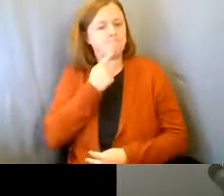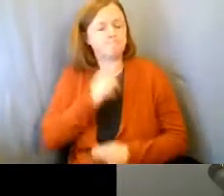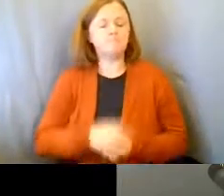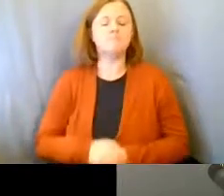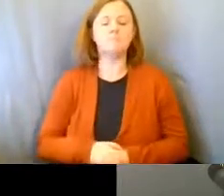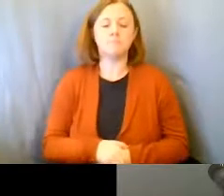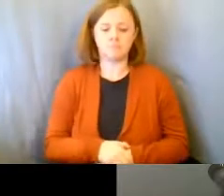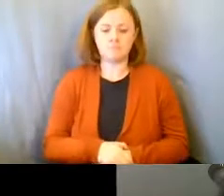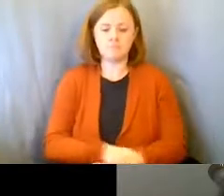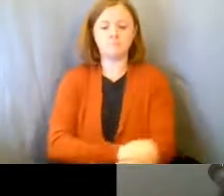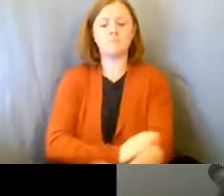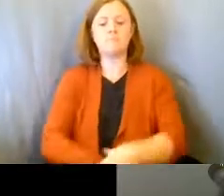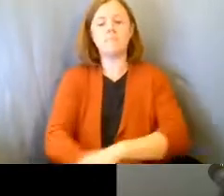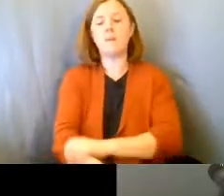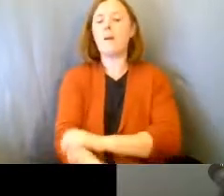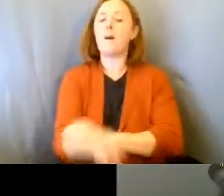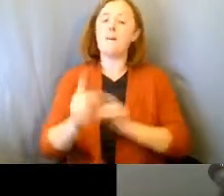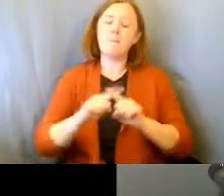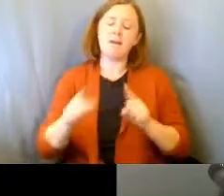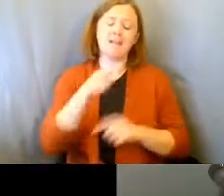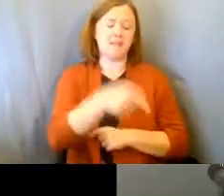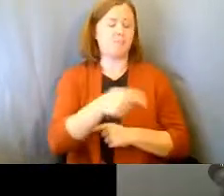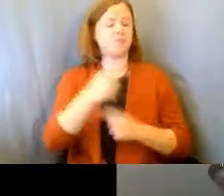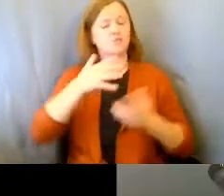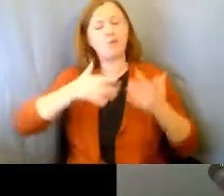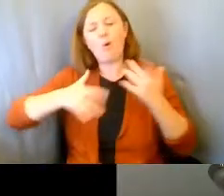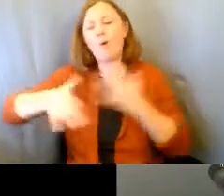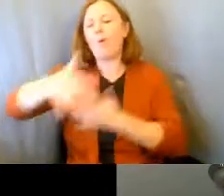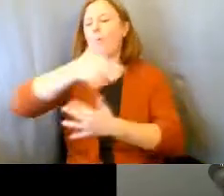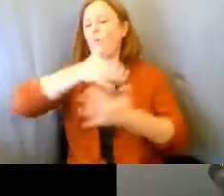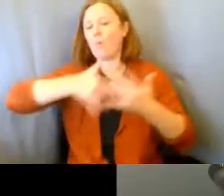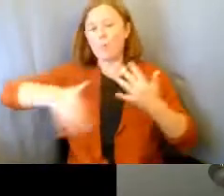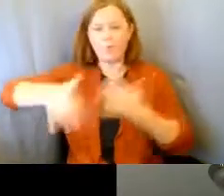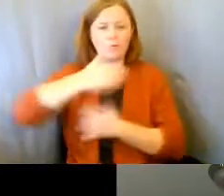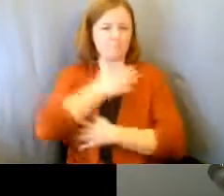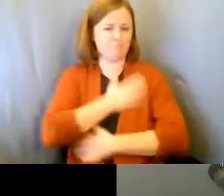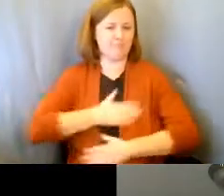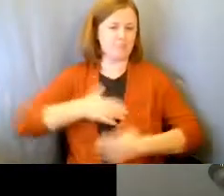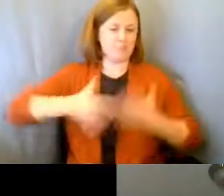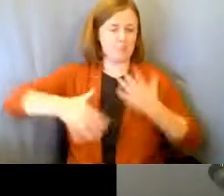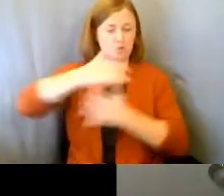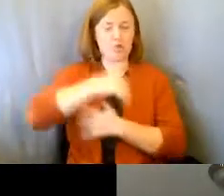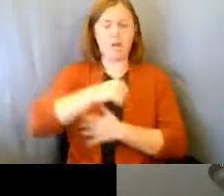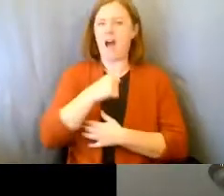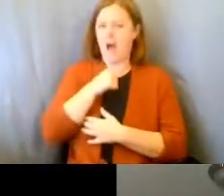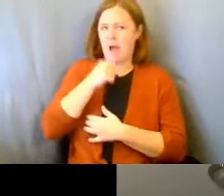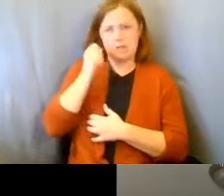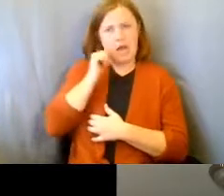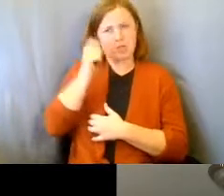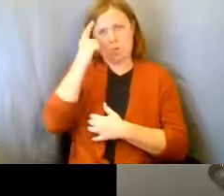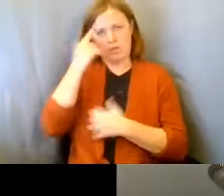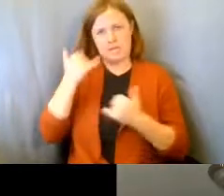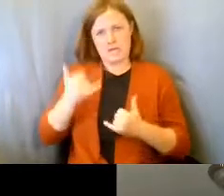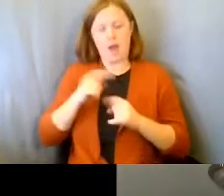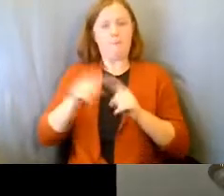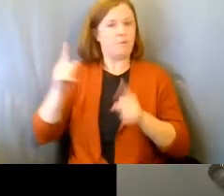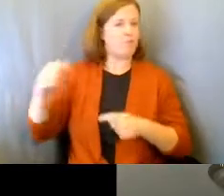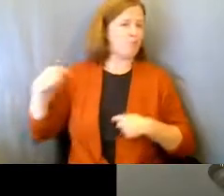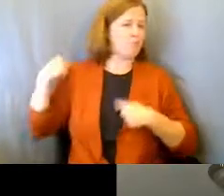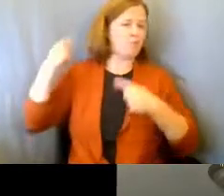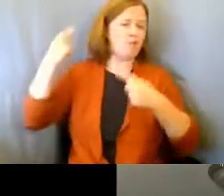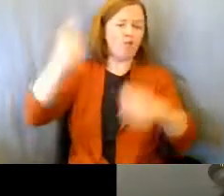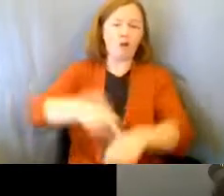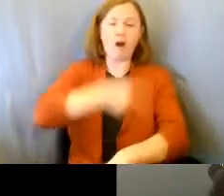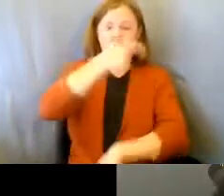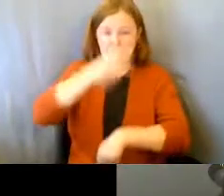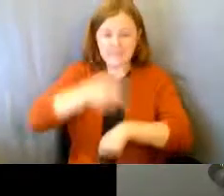But he was very social. And for a long time, I don't believe it's still going on now, but for a long time,